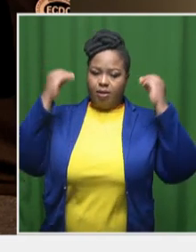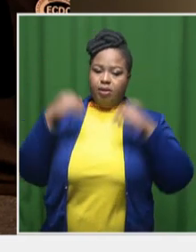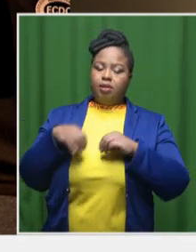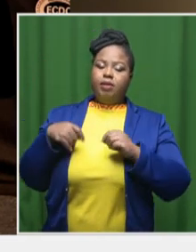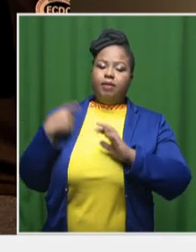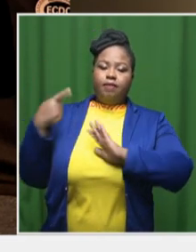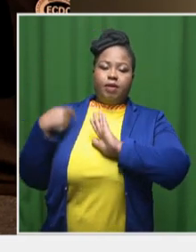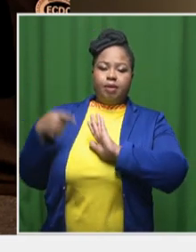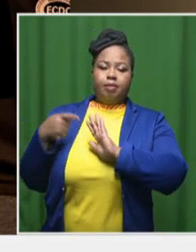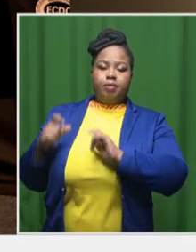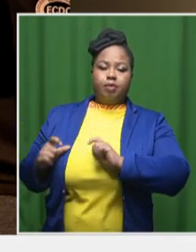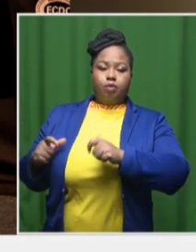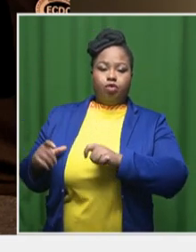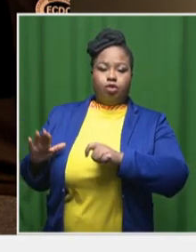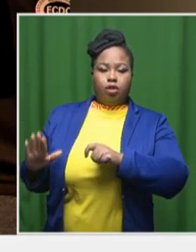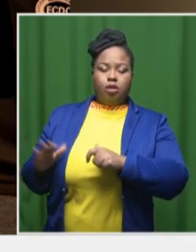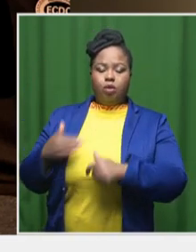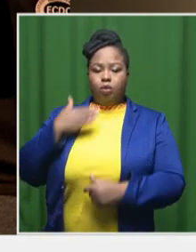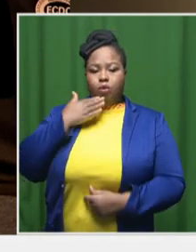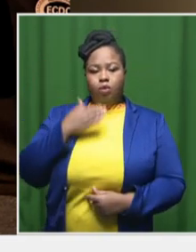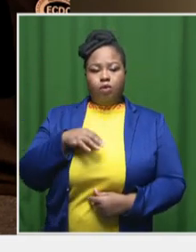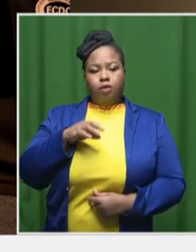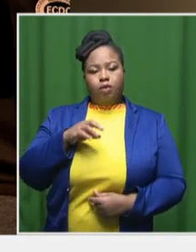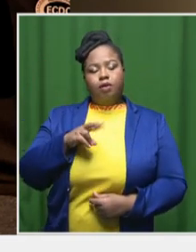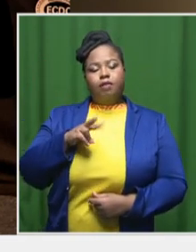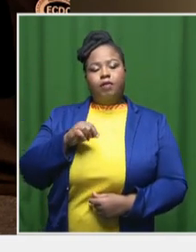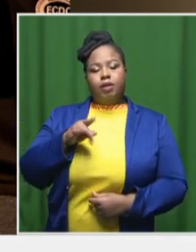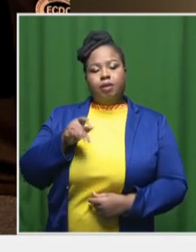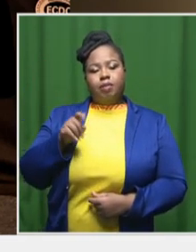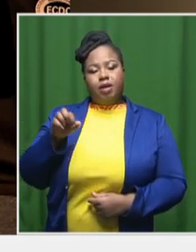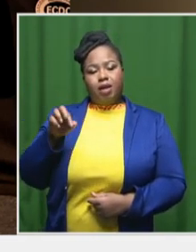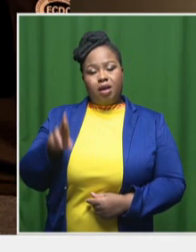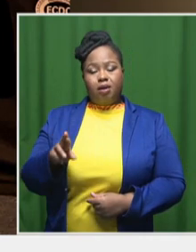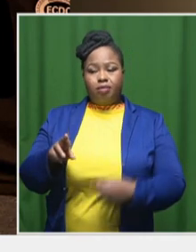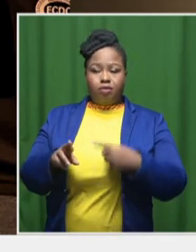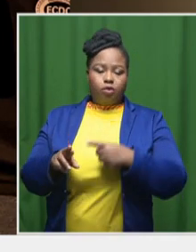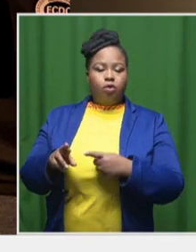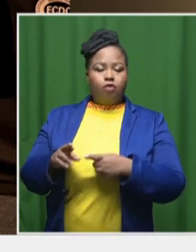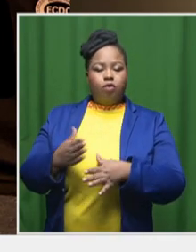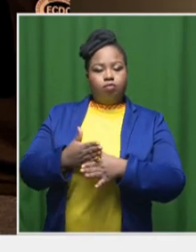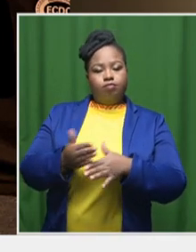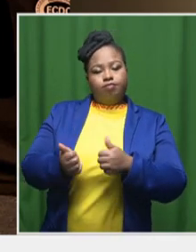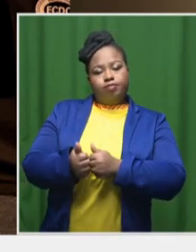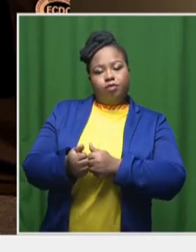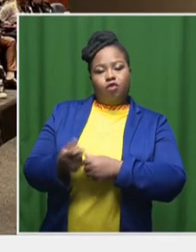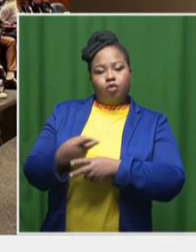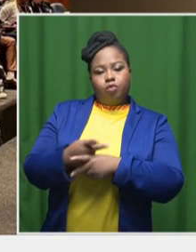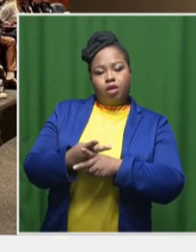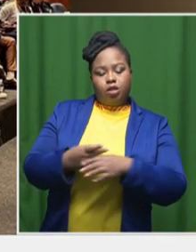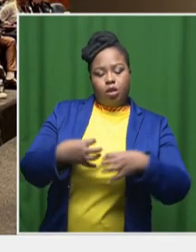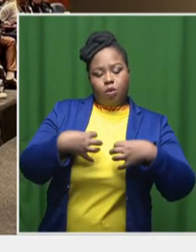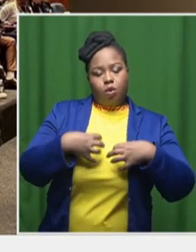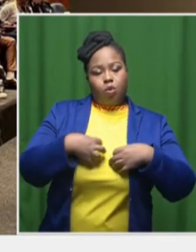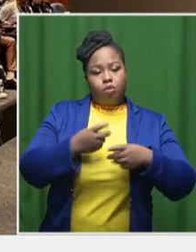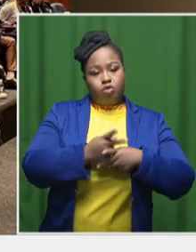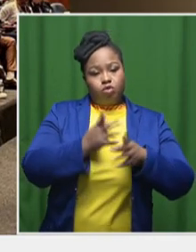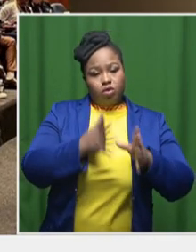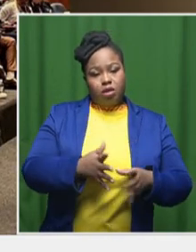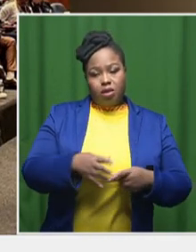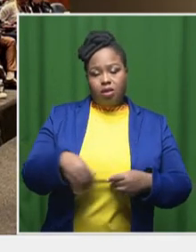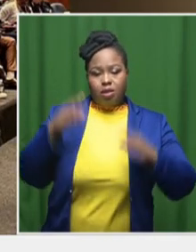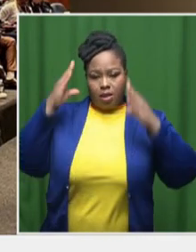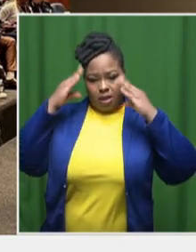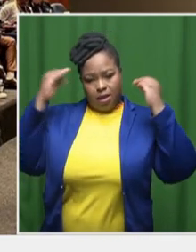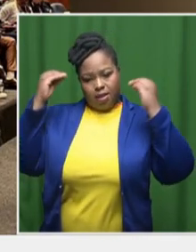talking about, you know, the opportunities for co-production between our very own producers and the